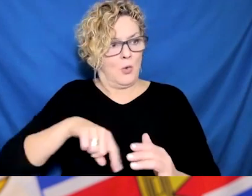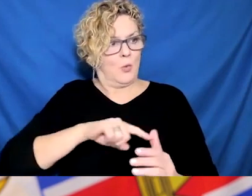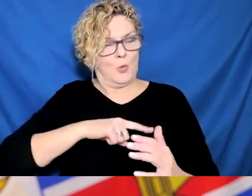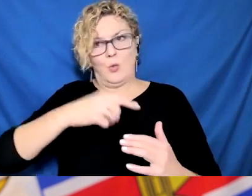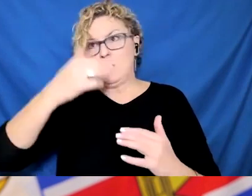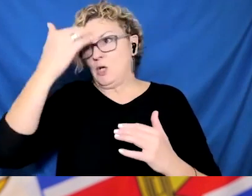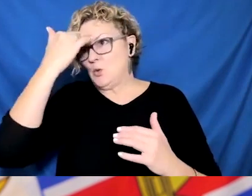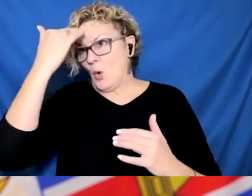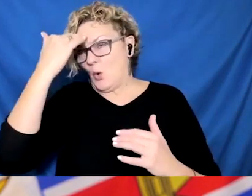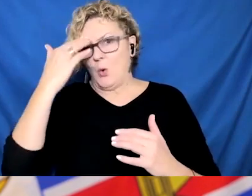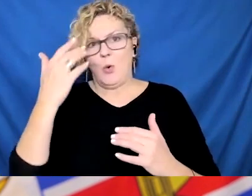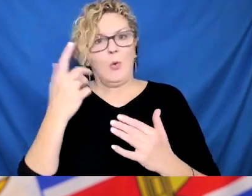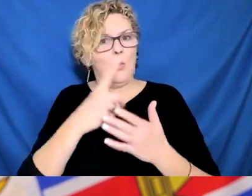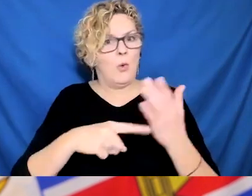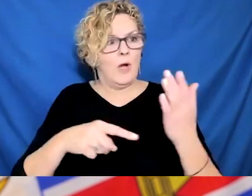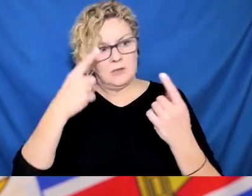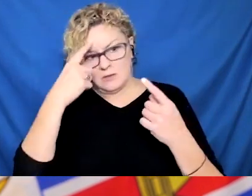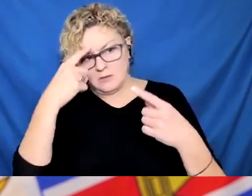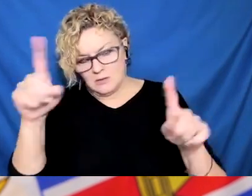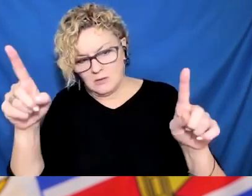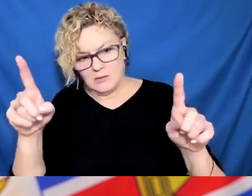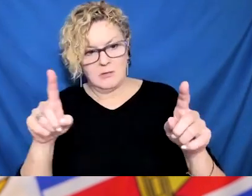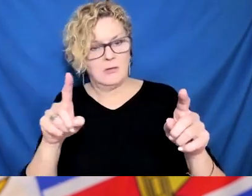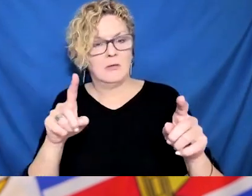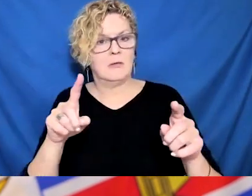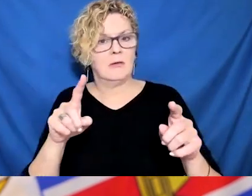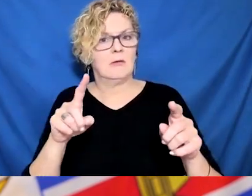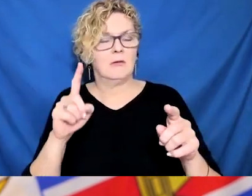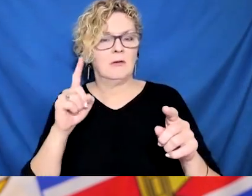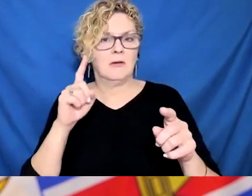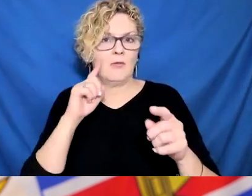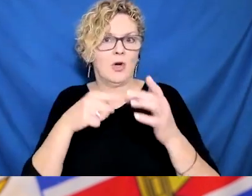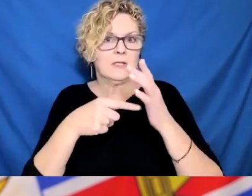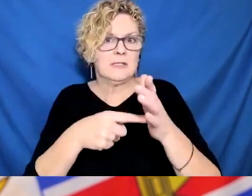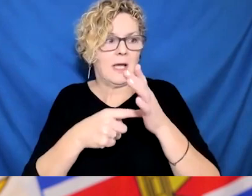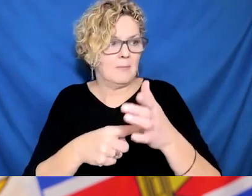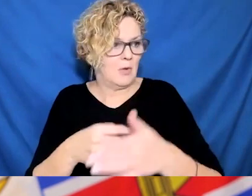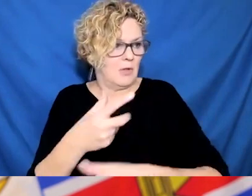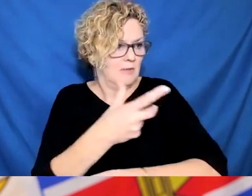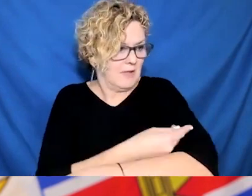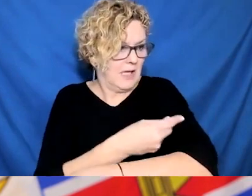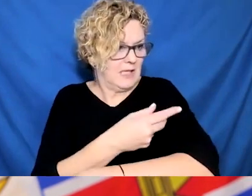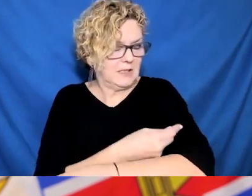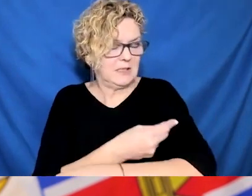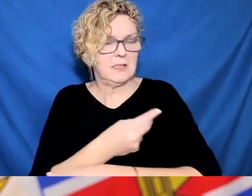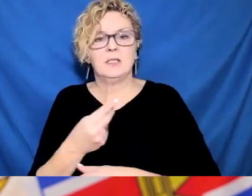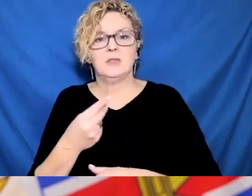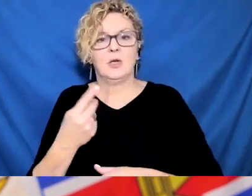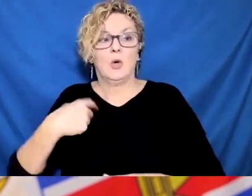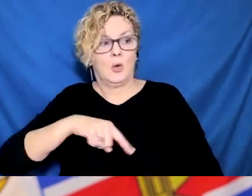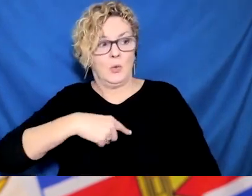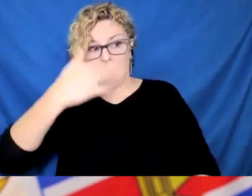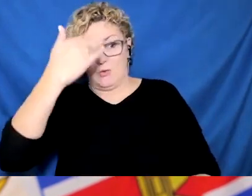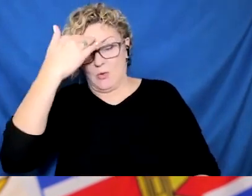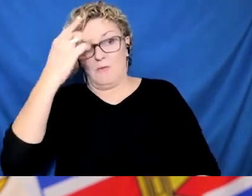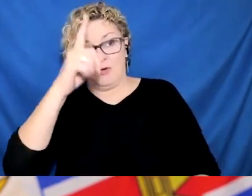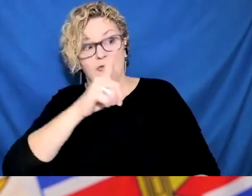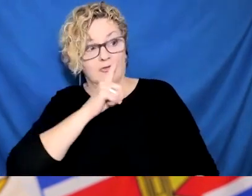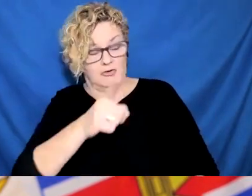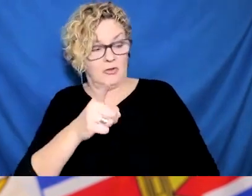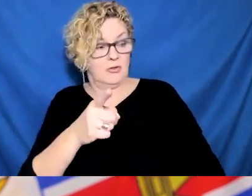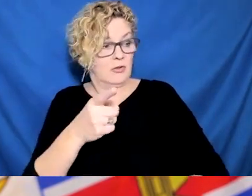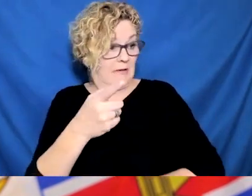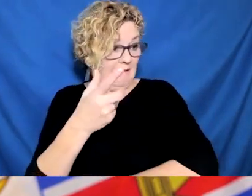isolate at all. So can you explain what science we are looking at here that makes our policies different than what we are seeing in other